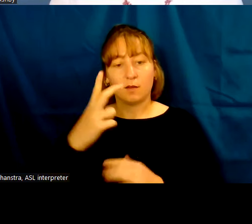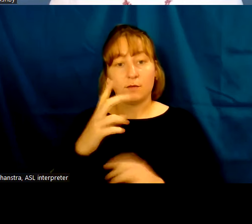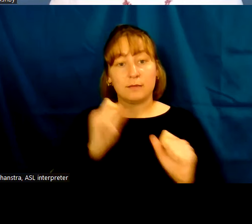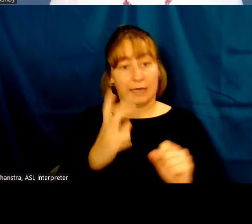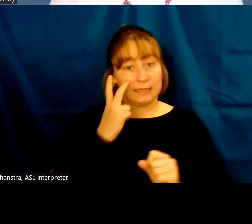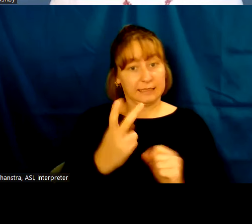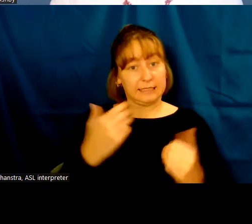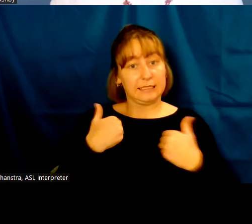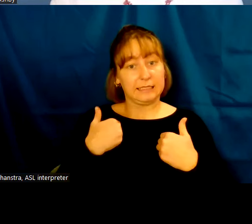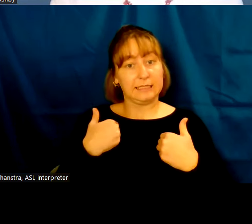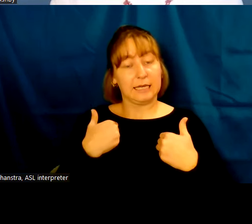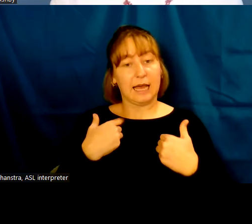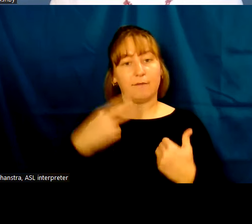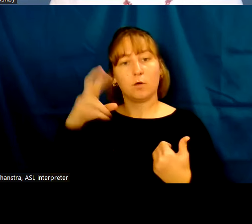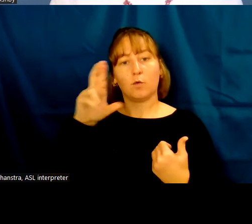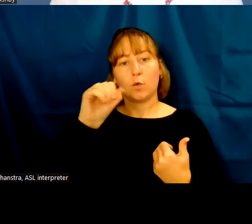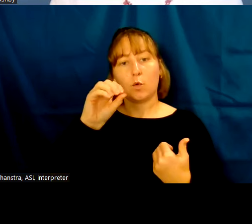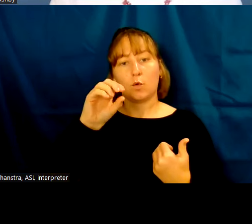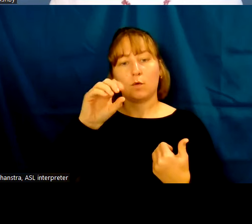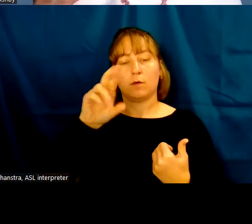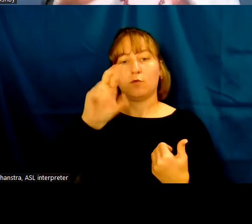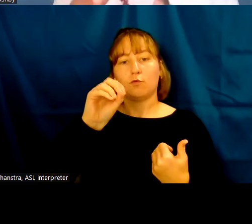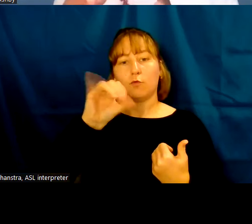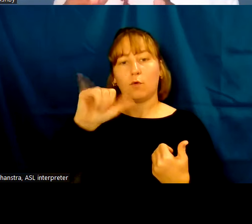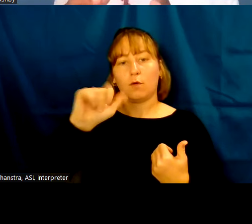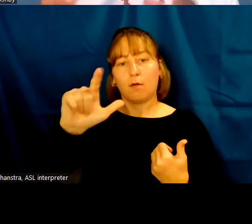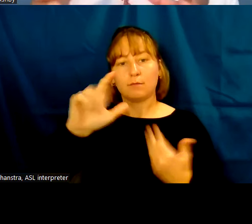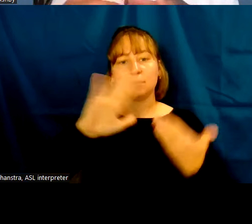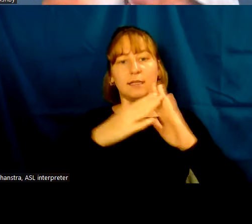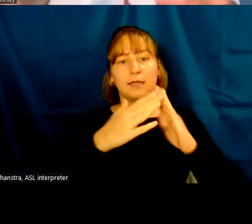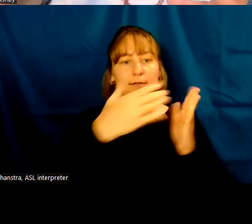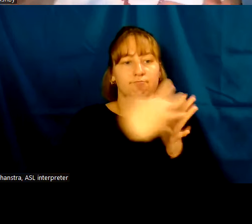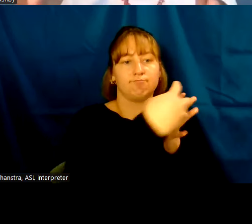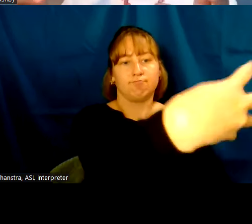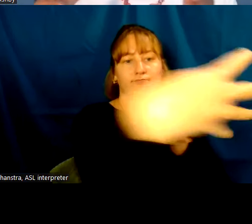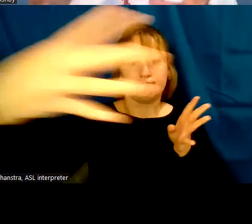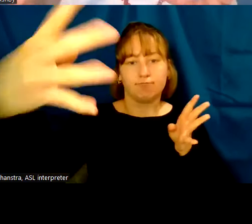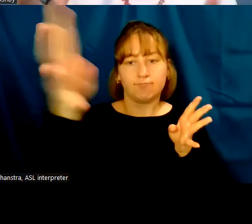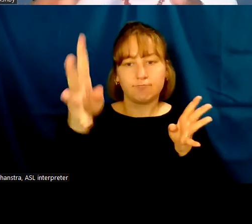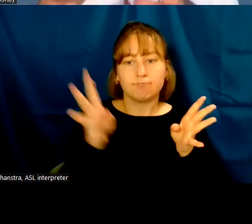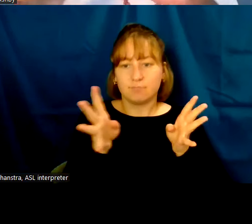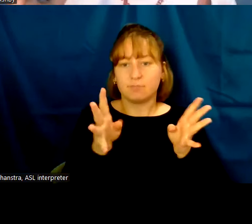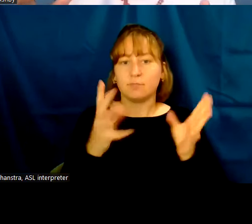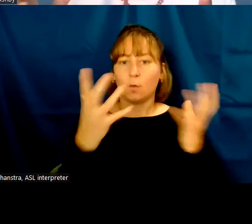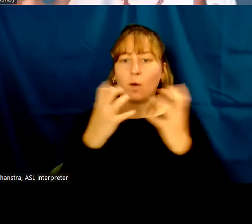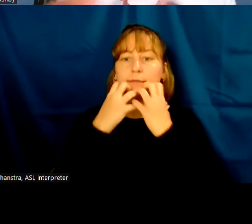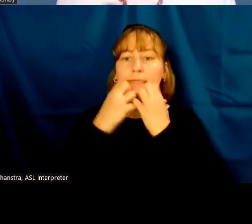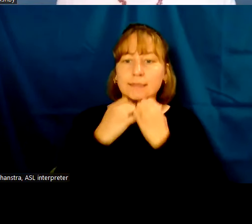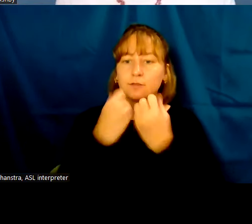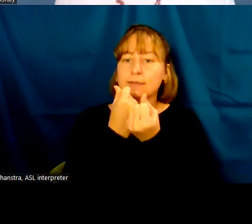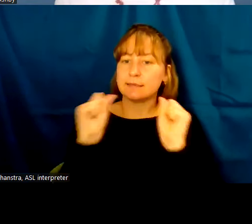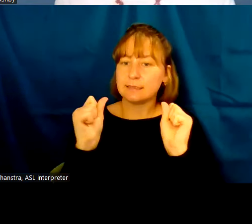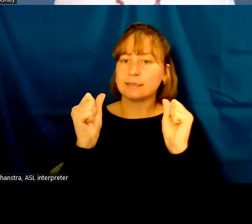there is a royal city that is surrounded by gates to keep this as a sacred and safe